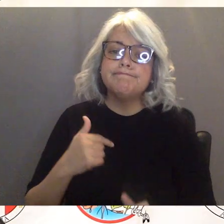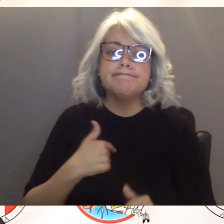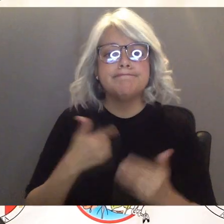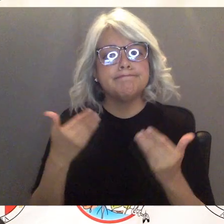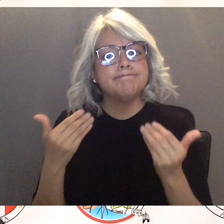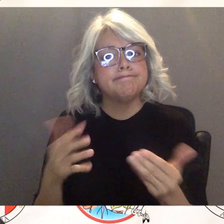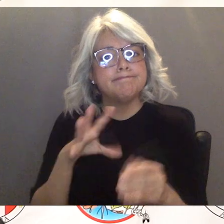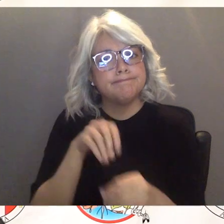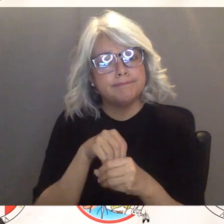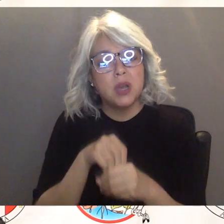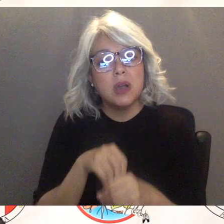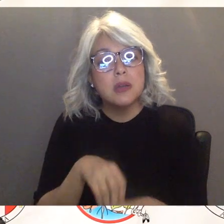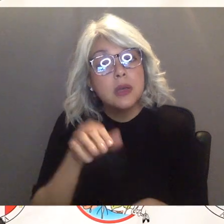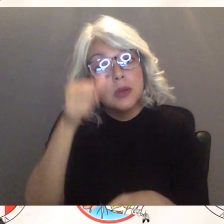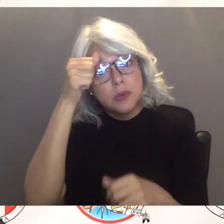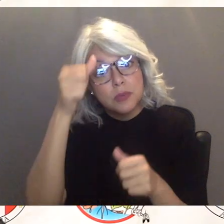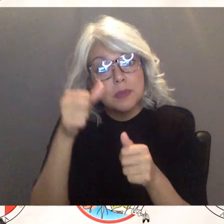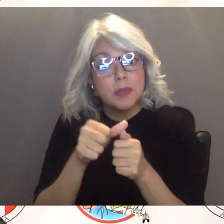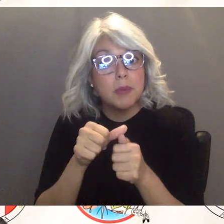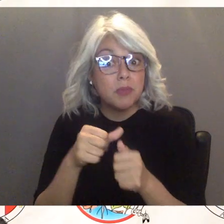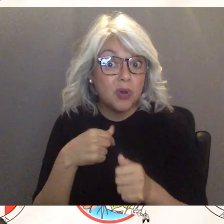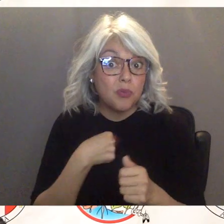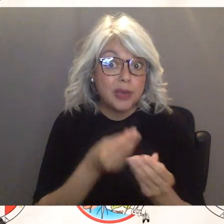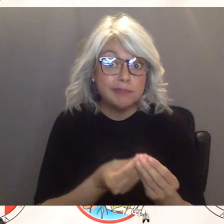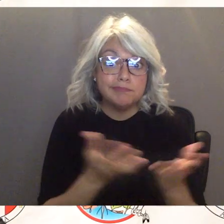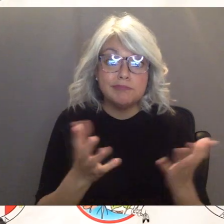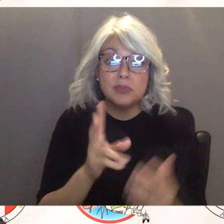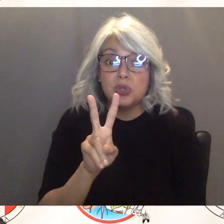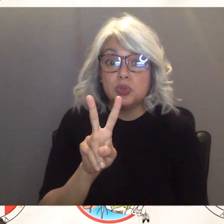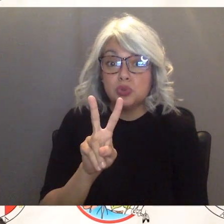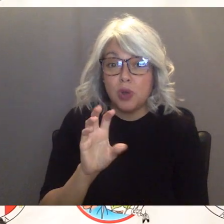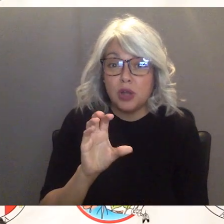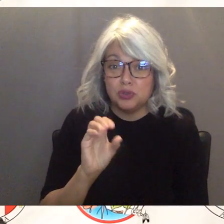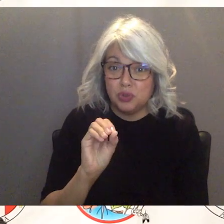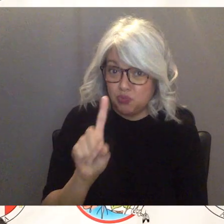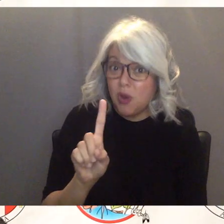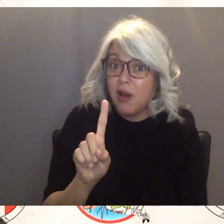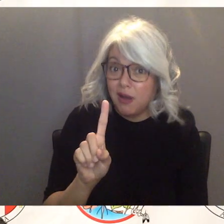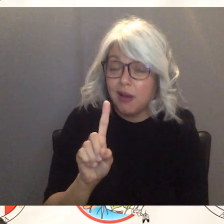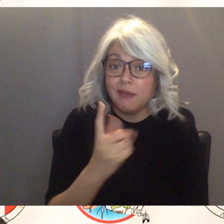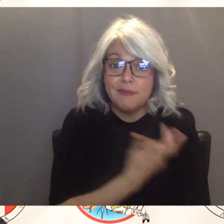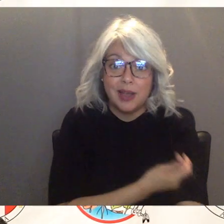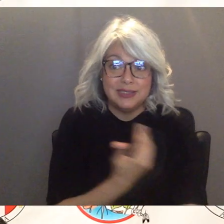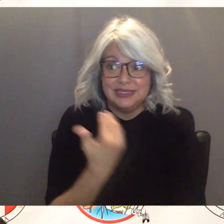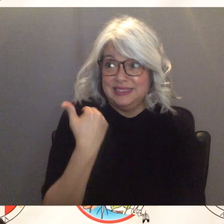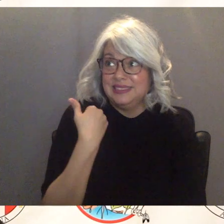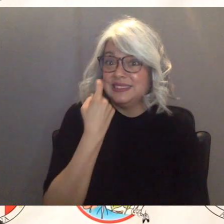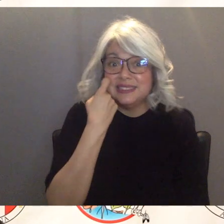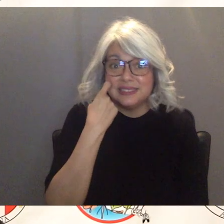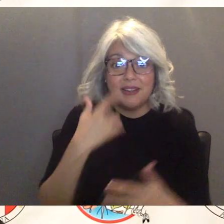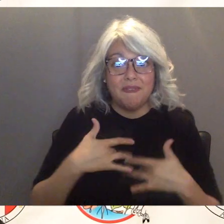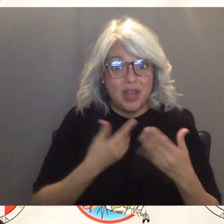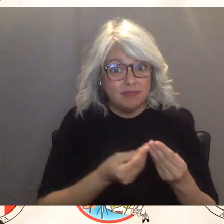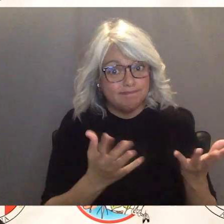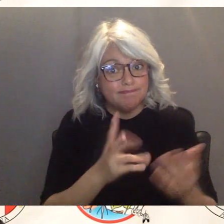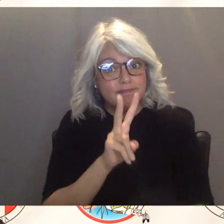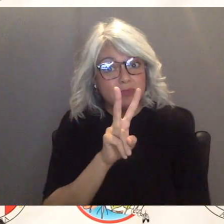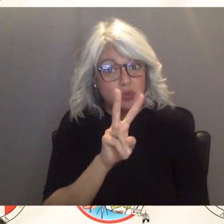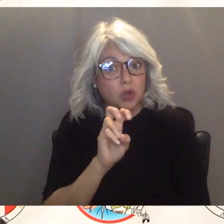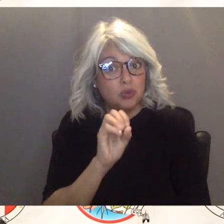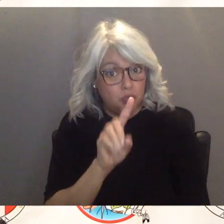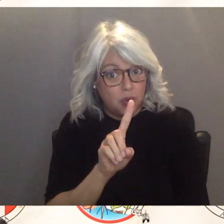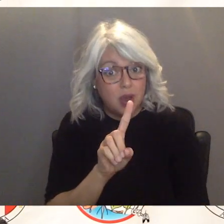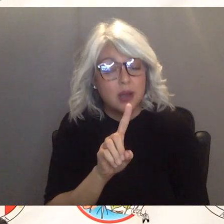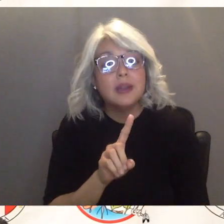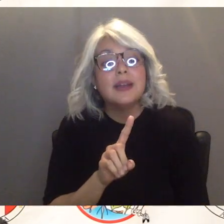were able to do 201 vaccinations on at our last event um unfortunately we did we did